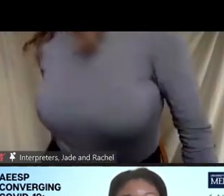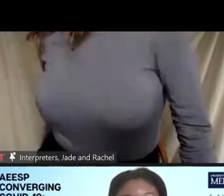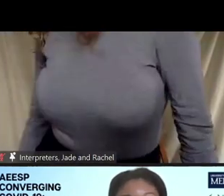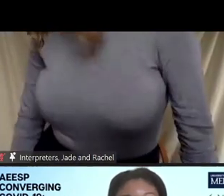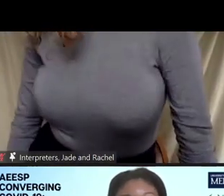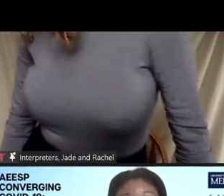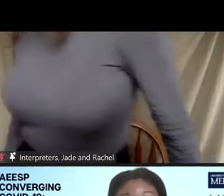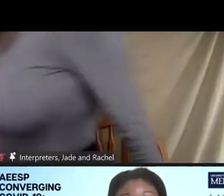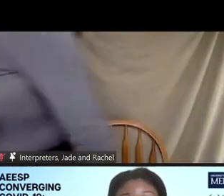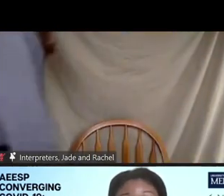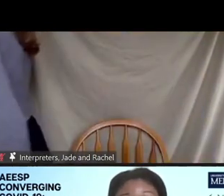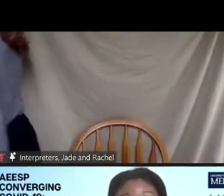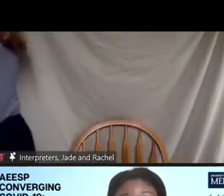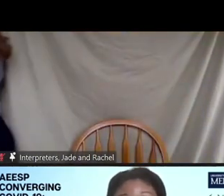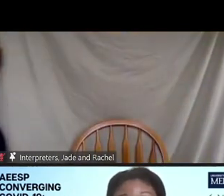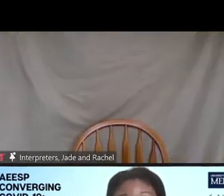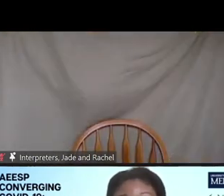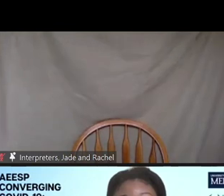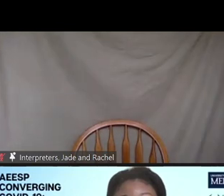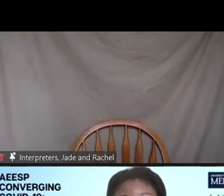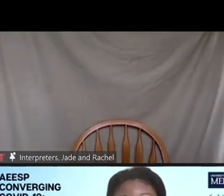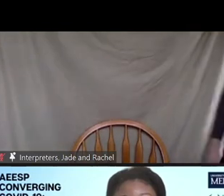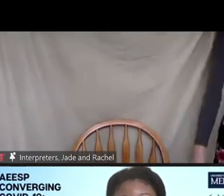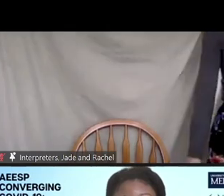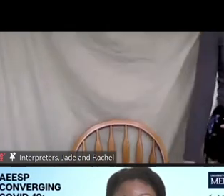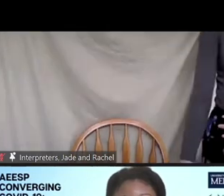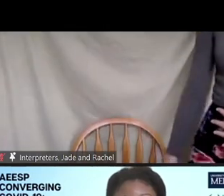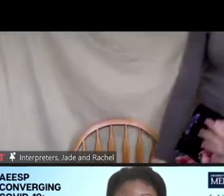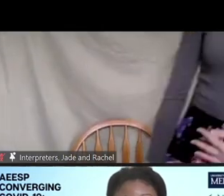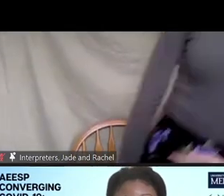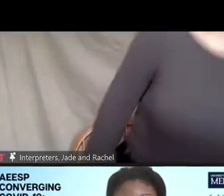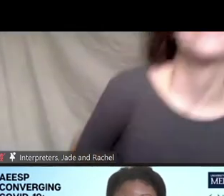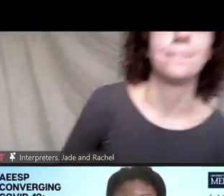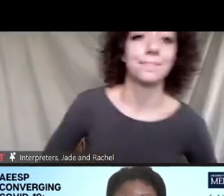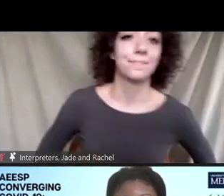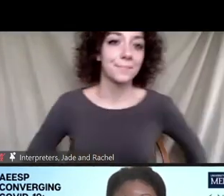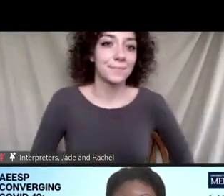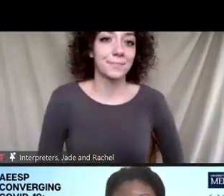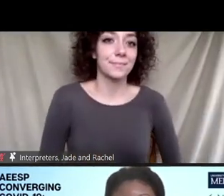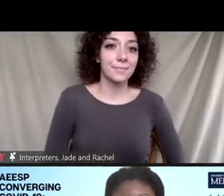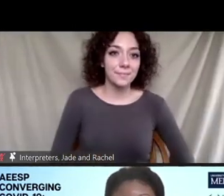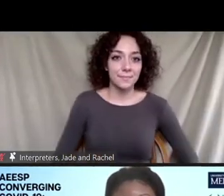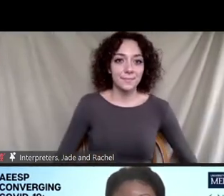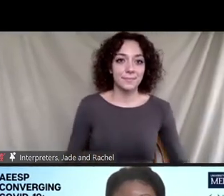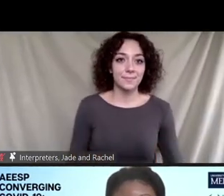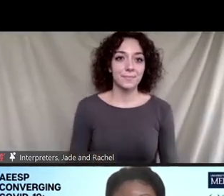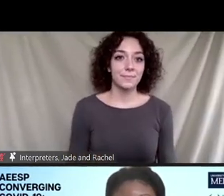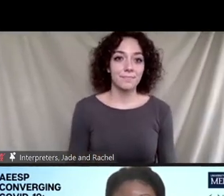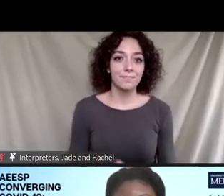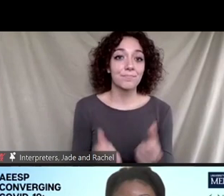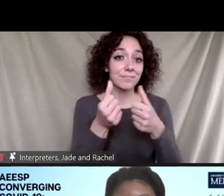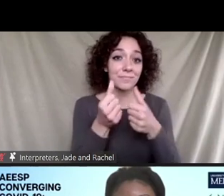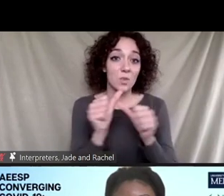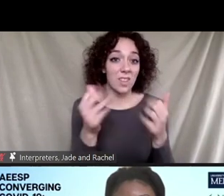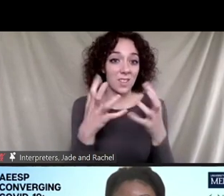Dr. Hobbs, anything to add? I know you touched on it in your presentation for the work you do in the community and